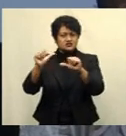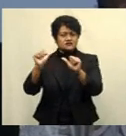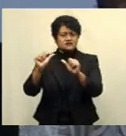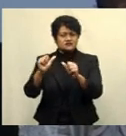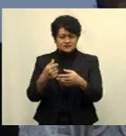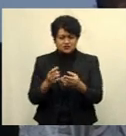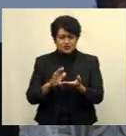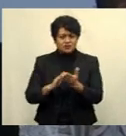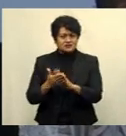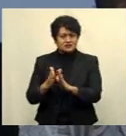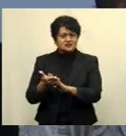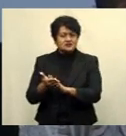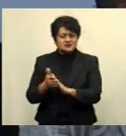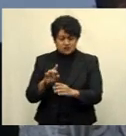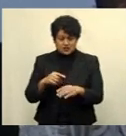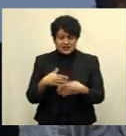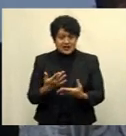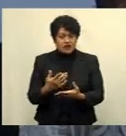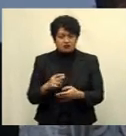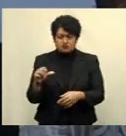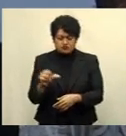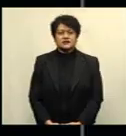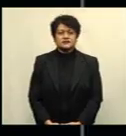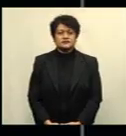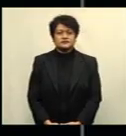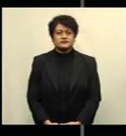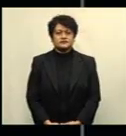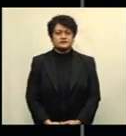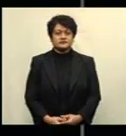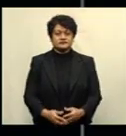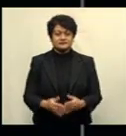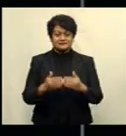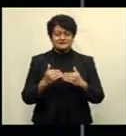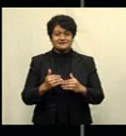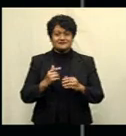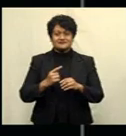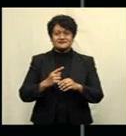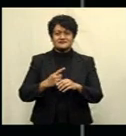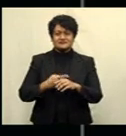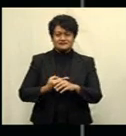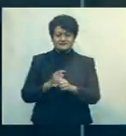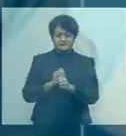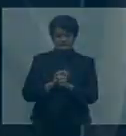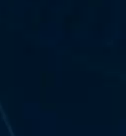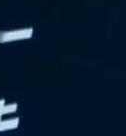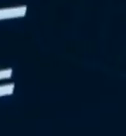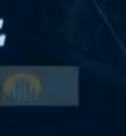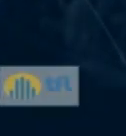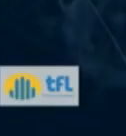So we need to ramp up our vaccination efforts. Ritika. And to our latest COVID-19 update.